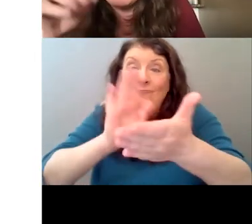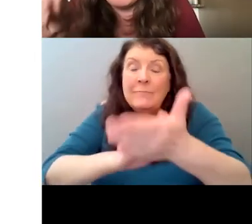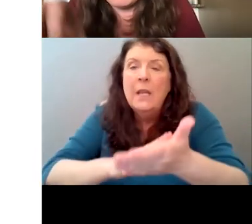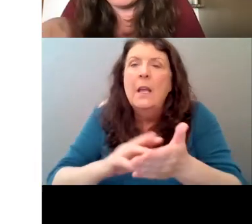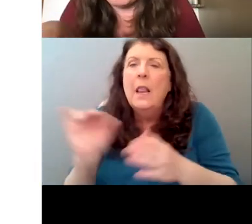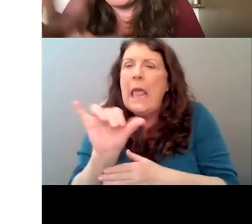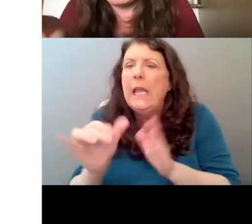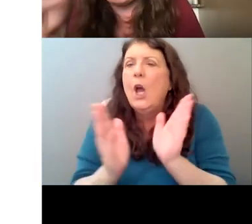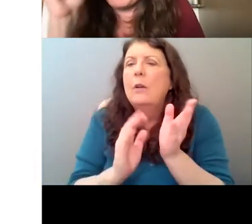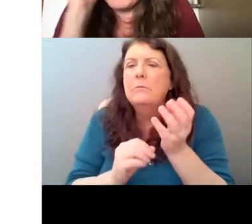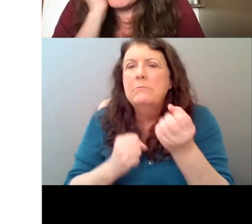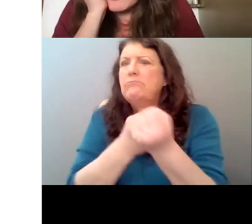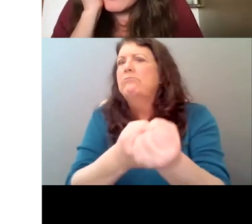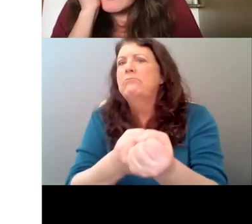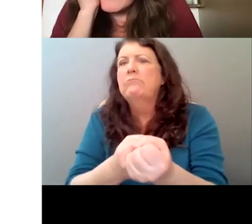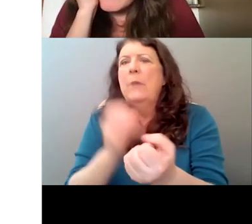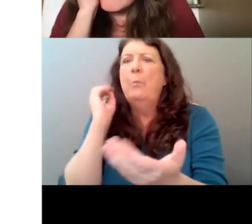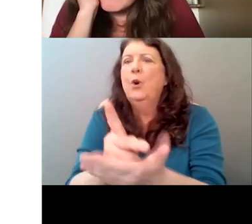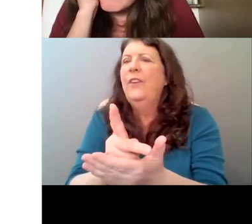this page.